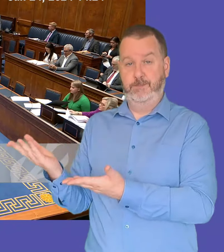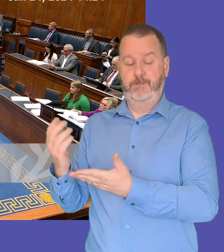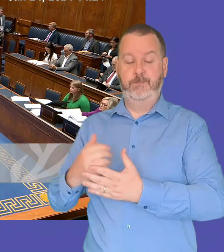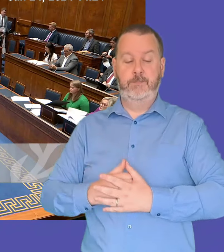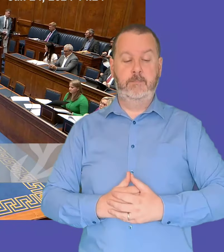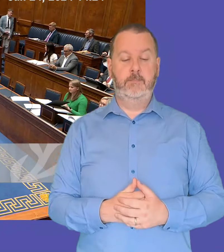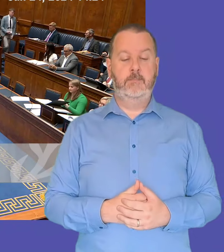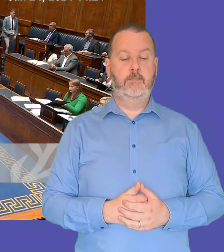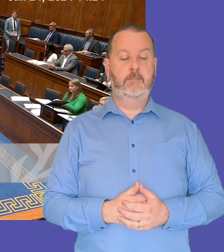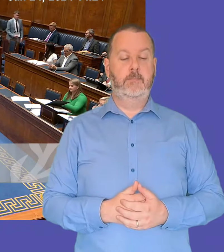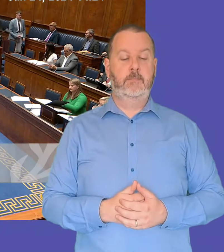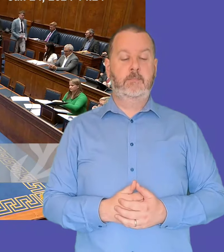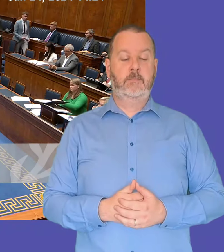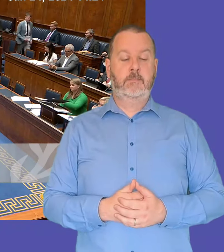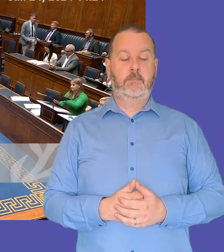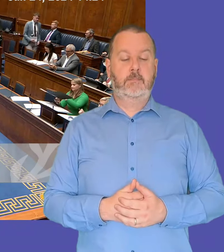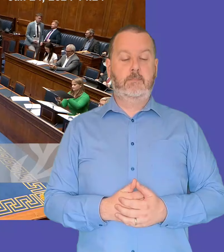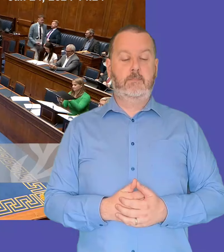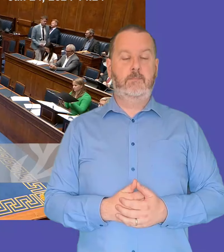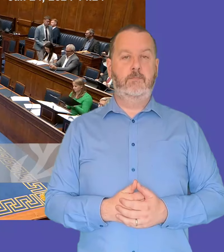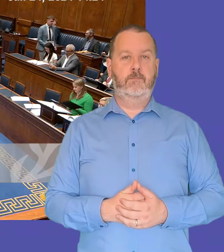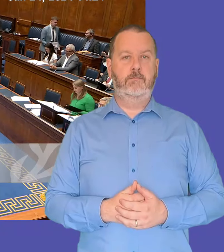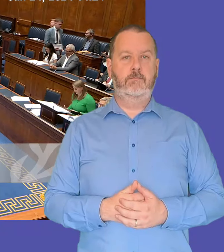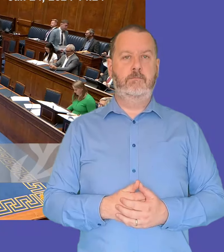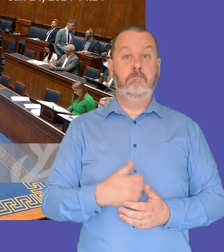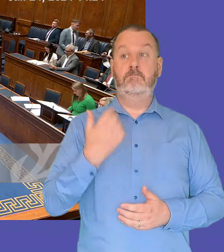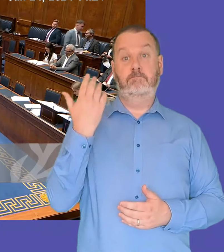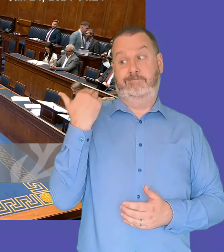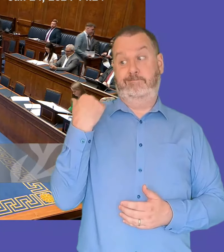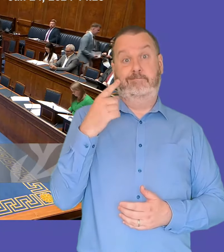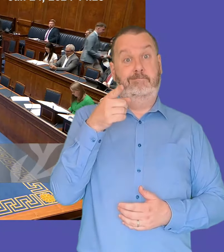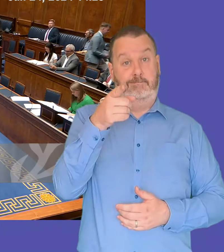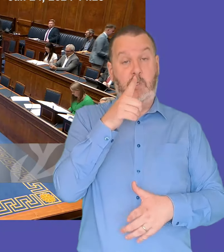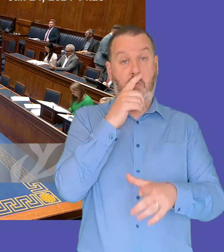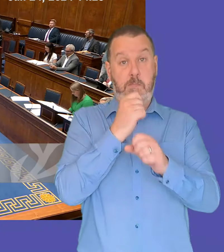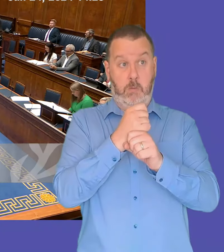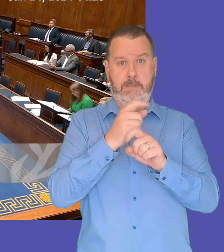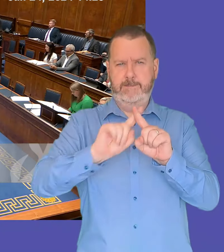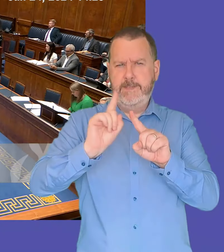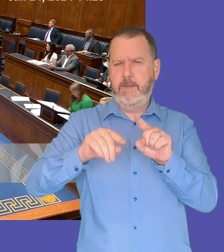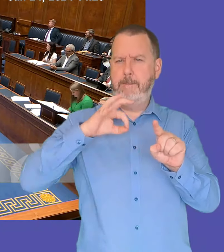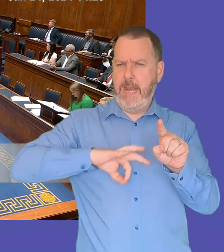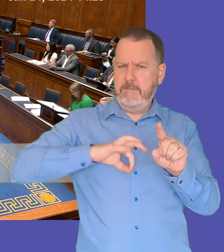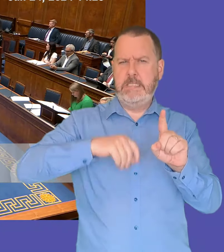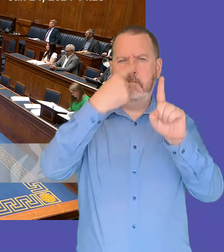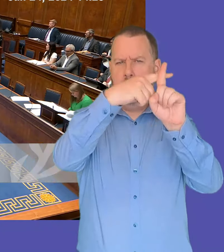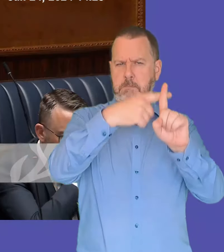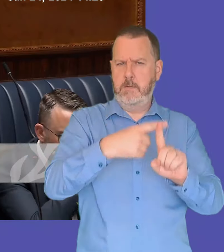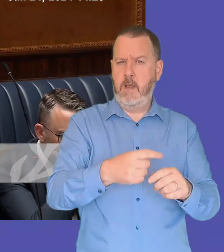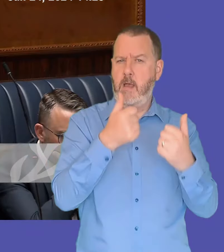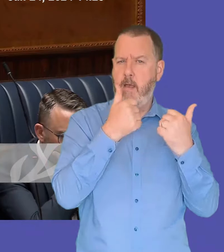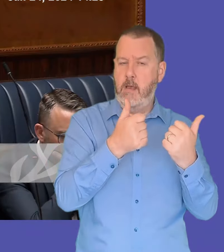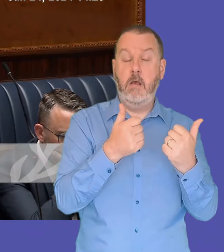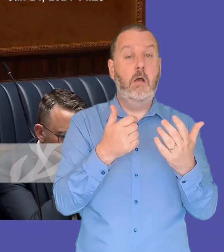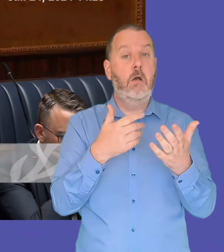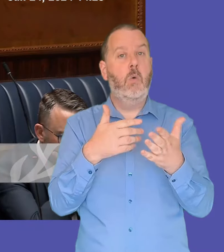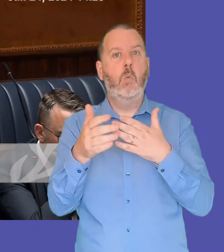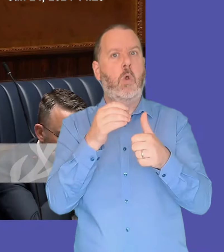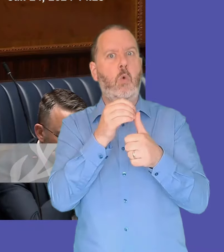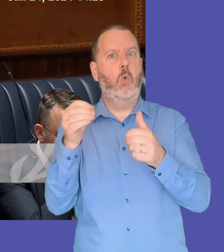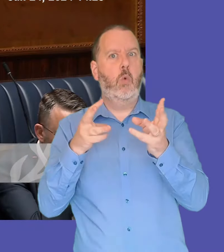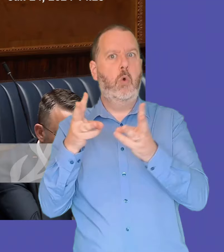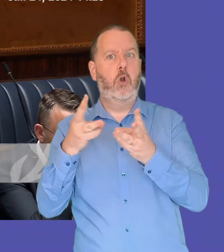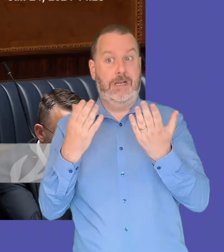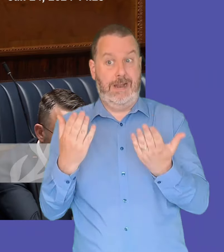speaker and further to the benefits that the junior minister has just outlined can i ask work is currently being under done in the executive